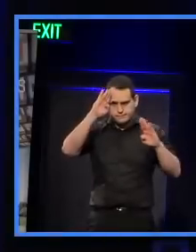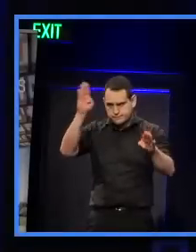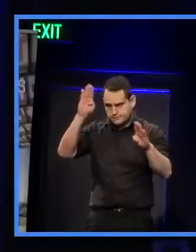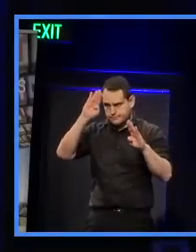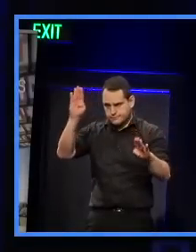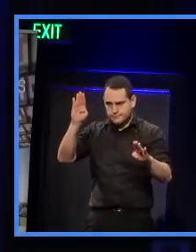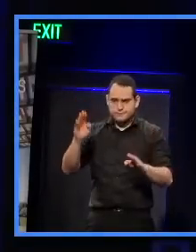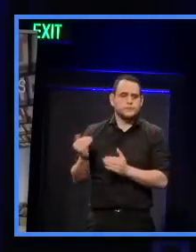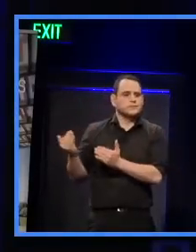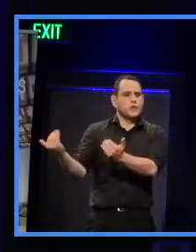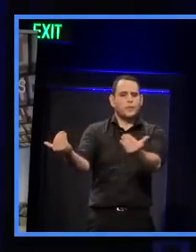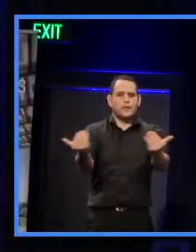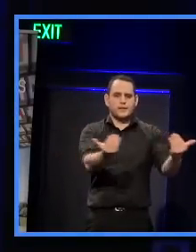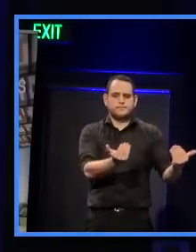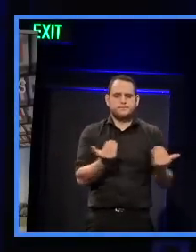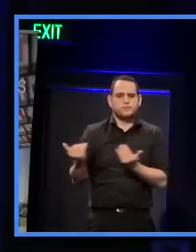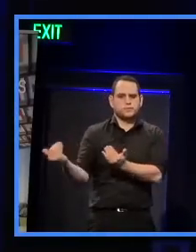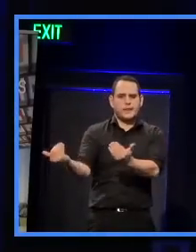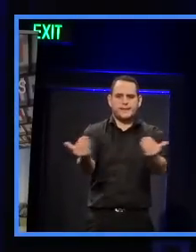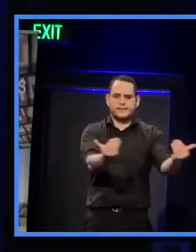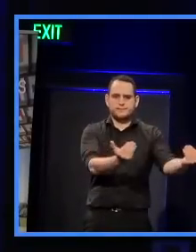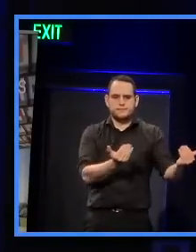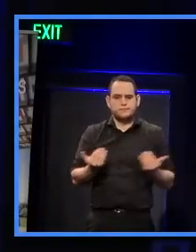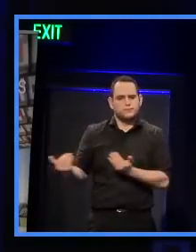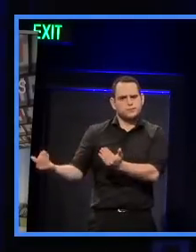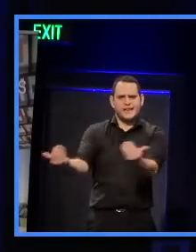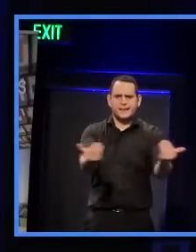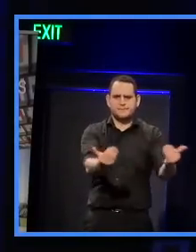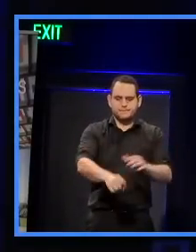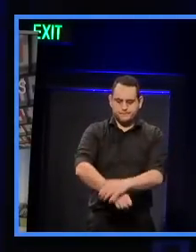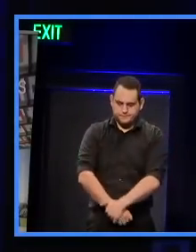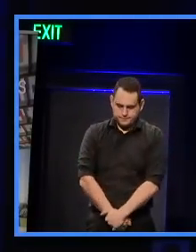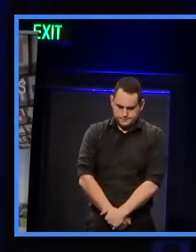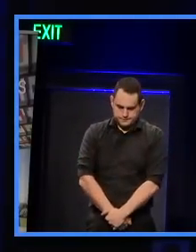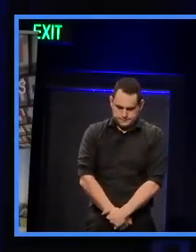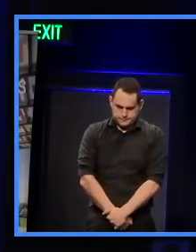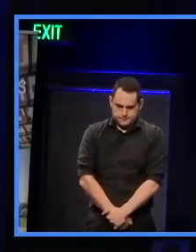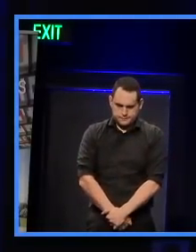Tene Koto Tene Koto Tene Koto Katoa